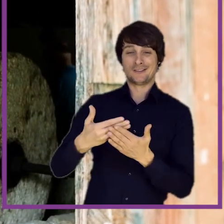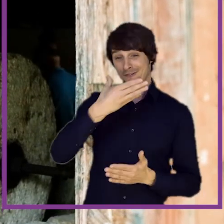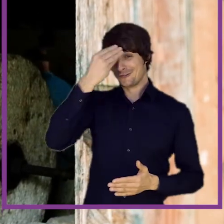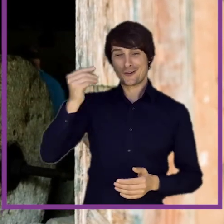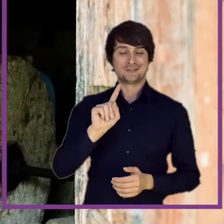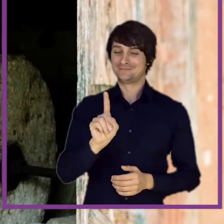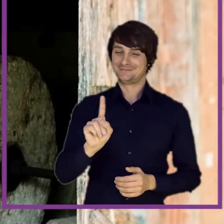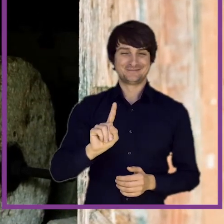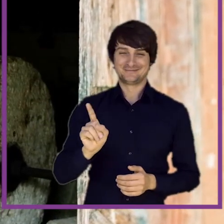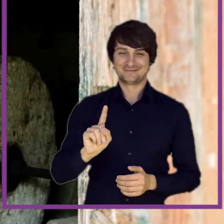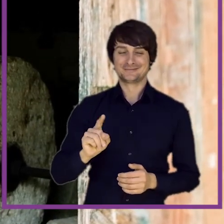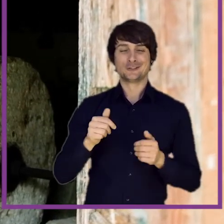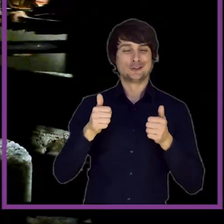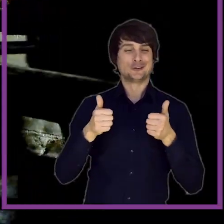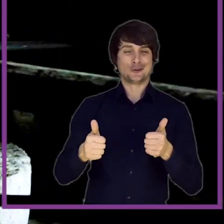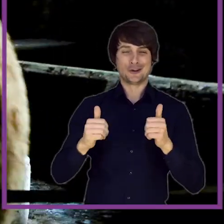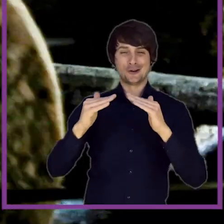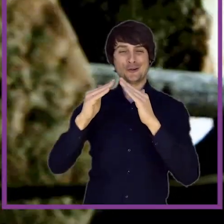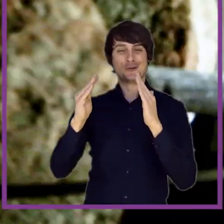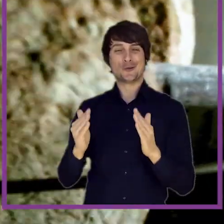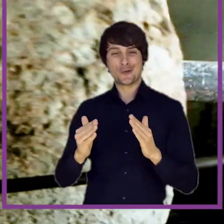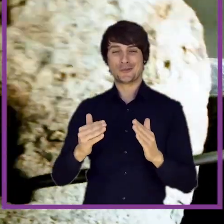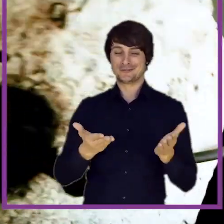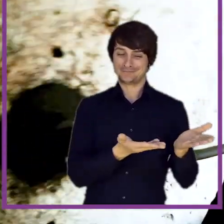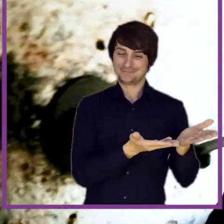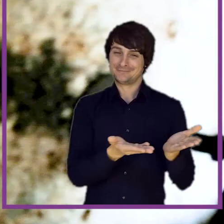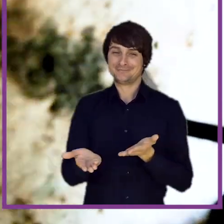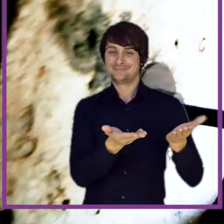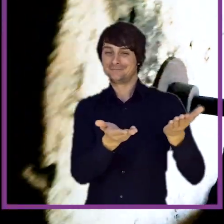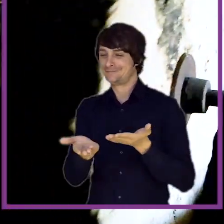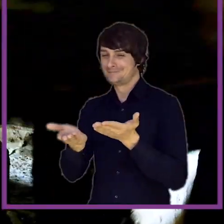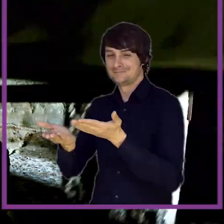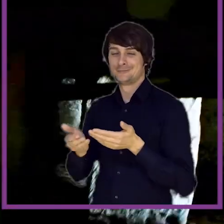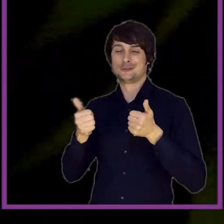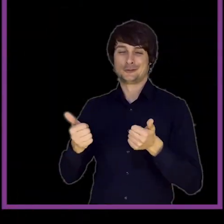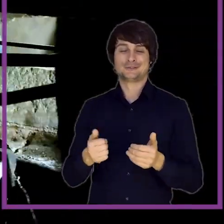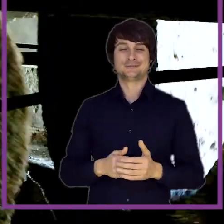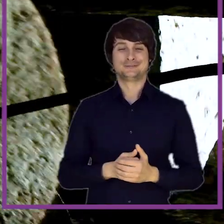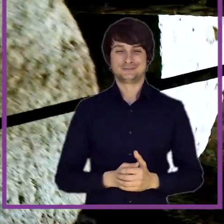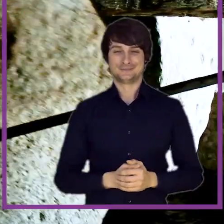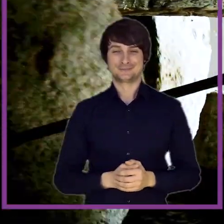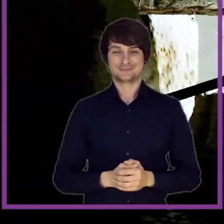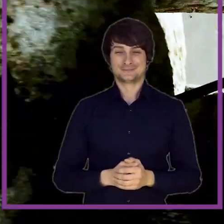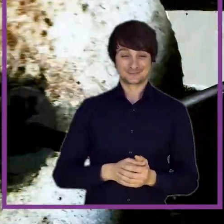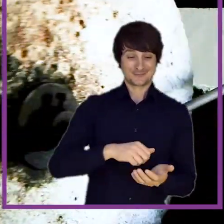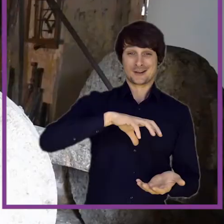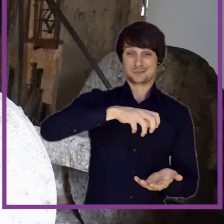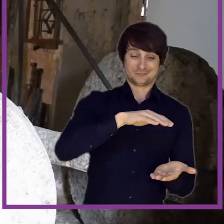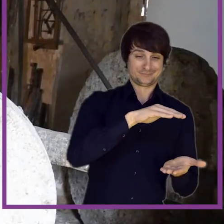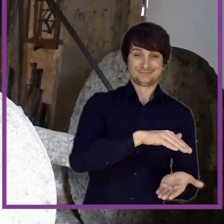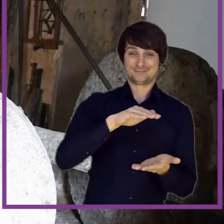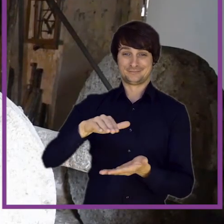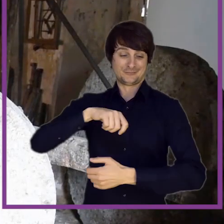Christai Georgi, which has processed olive oil for years and it's still in good condition with a full moving mechanism.